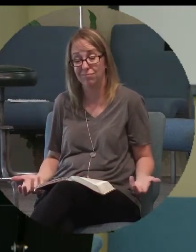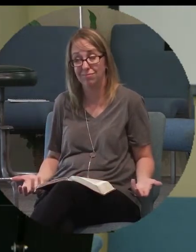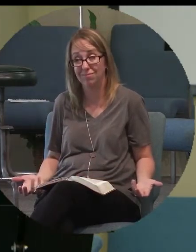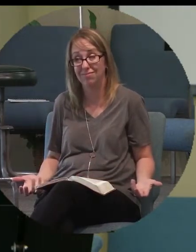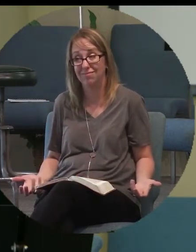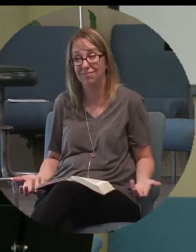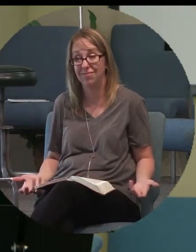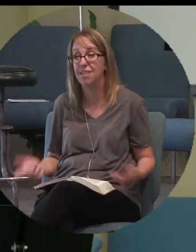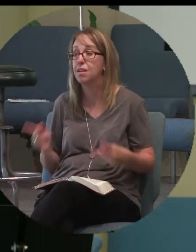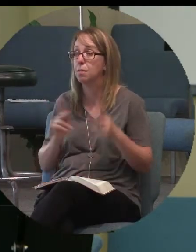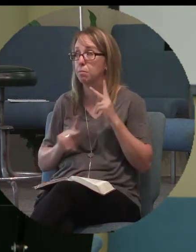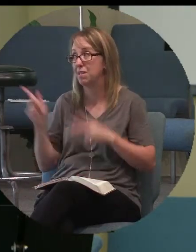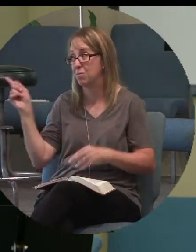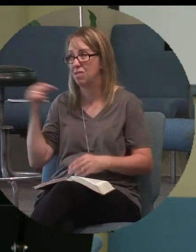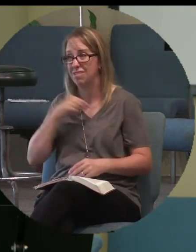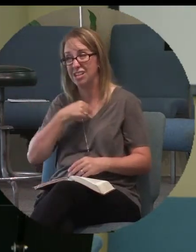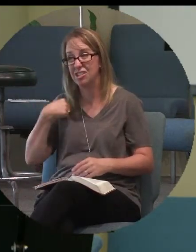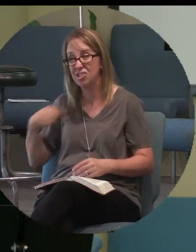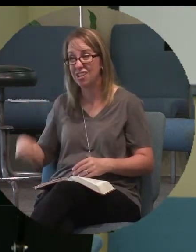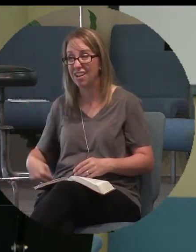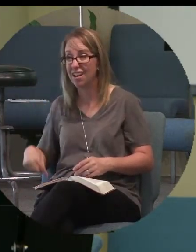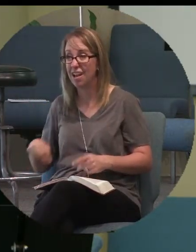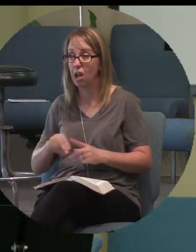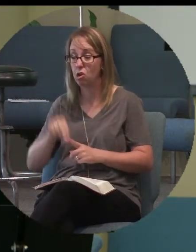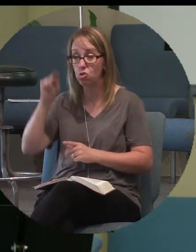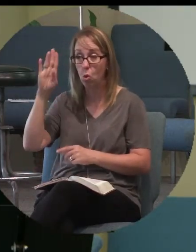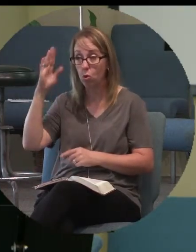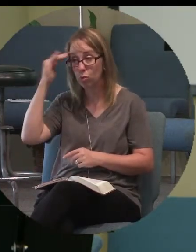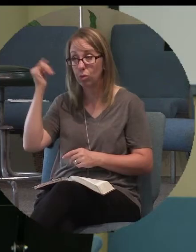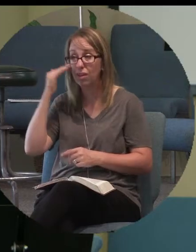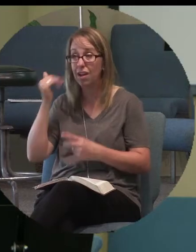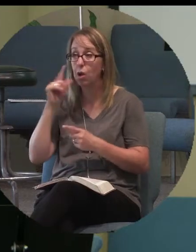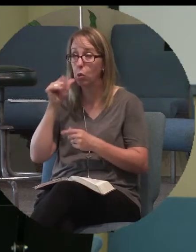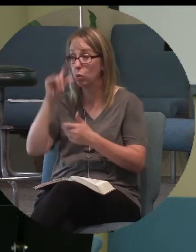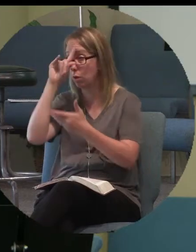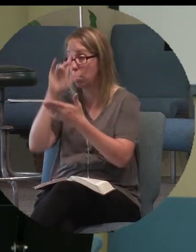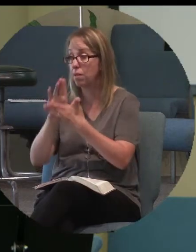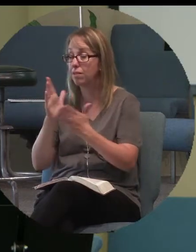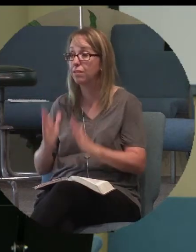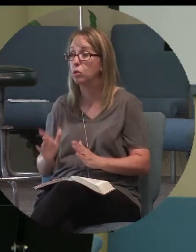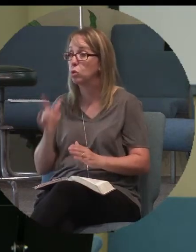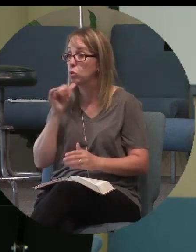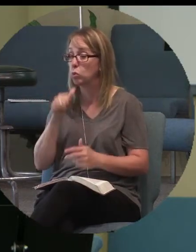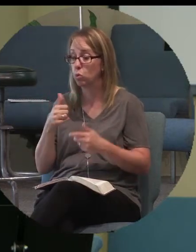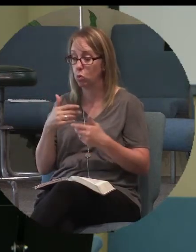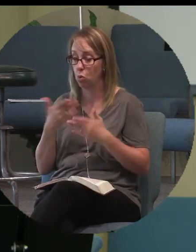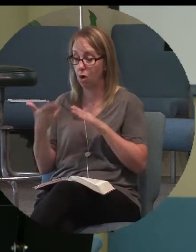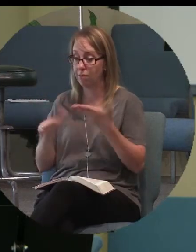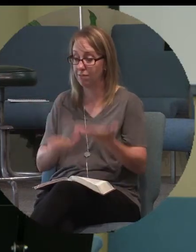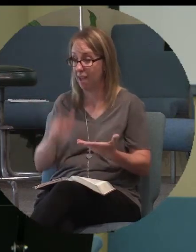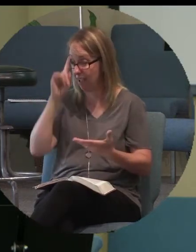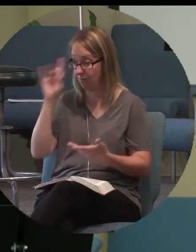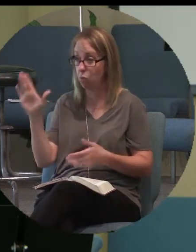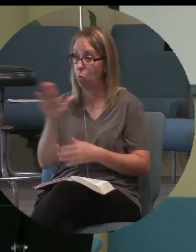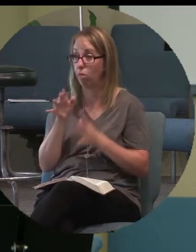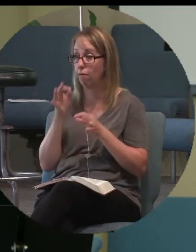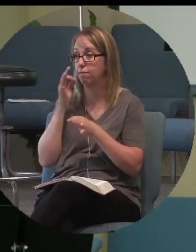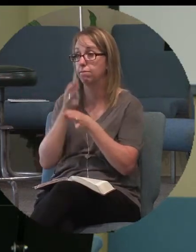There are people in China and North Korea who are believers who are losing their lives for their faith